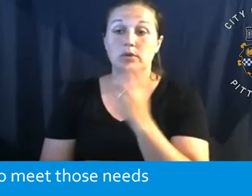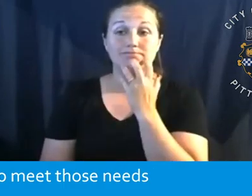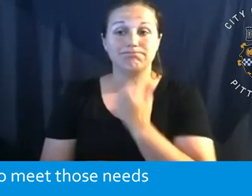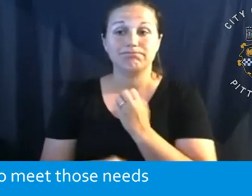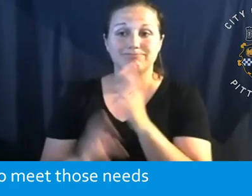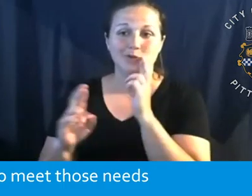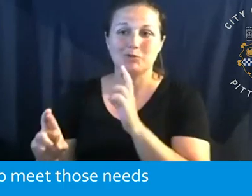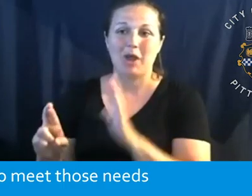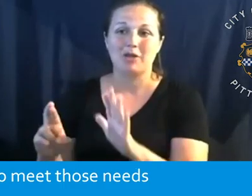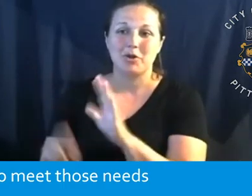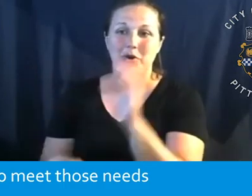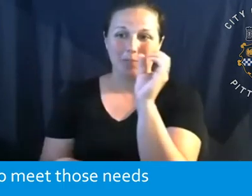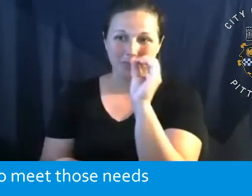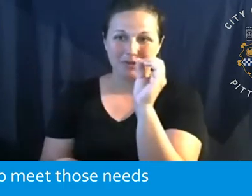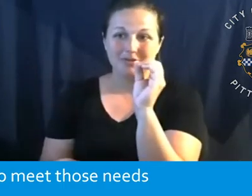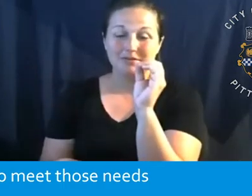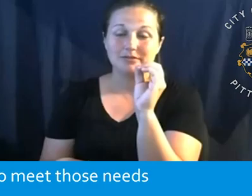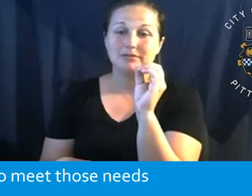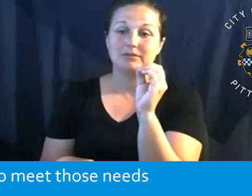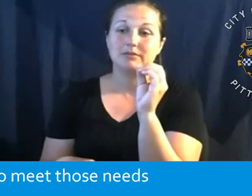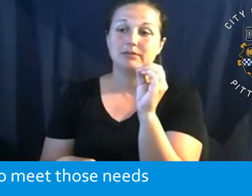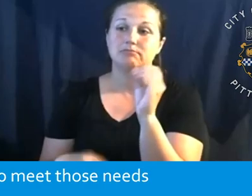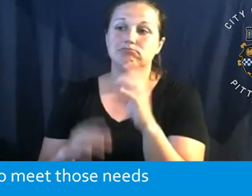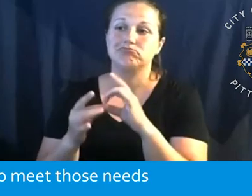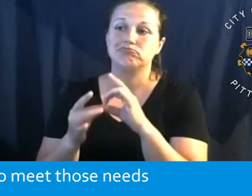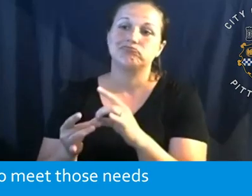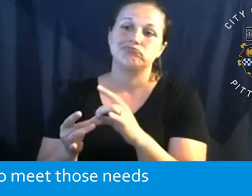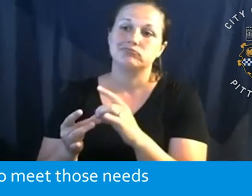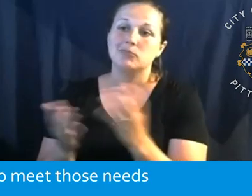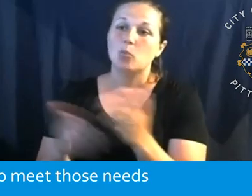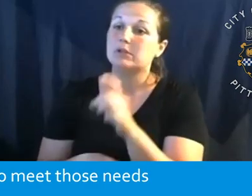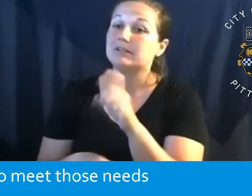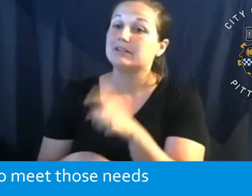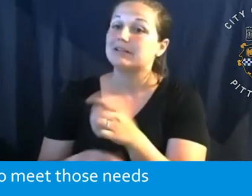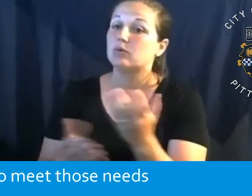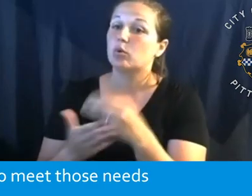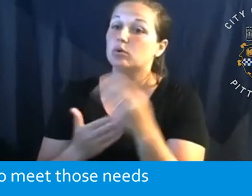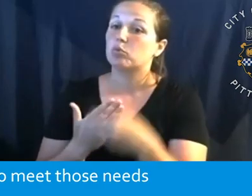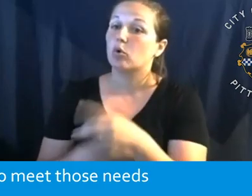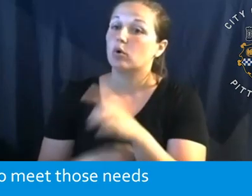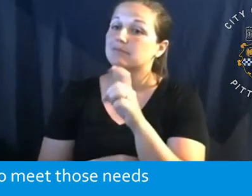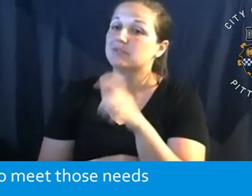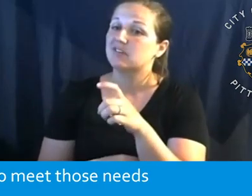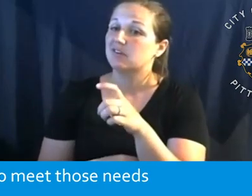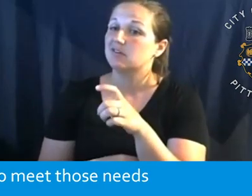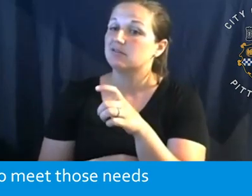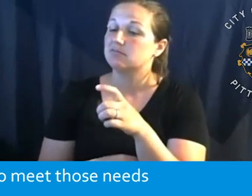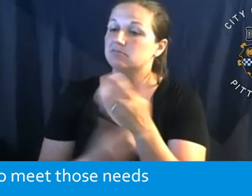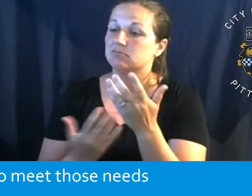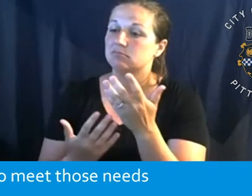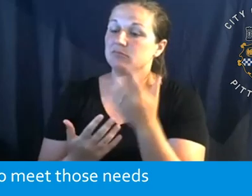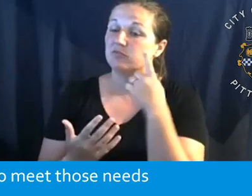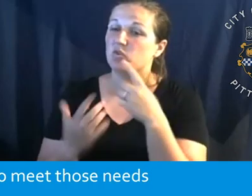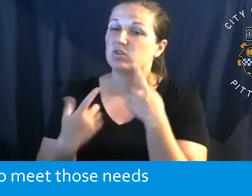their opinions, um, on what they need and what their programs need in order to, um, be